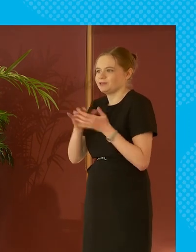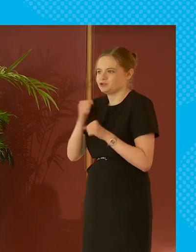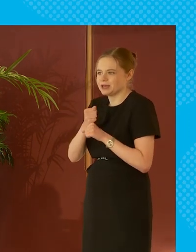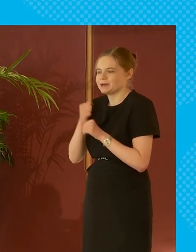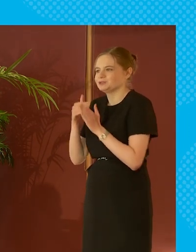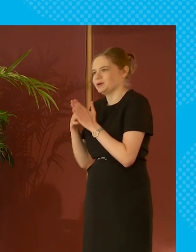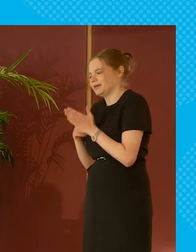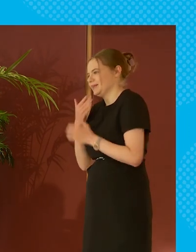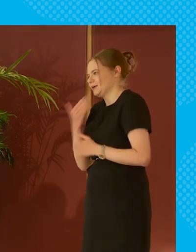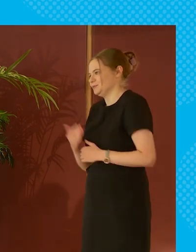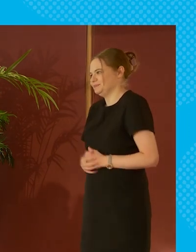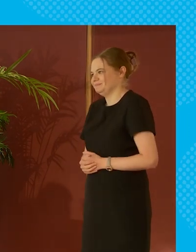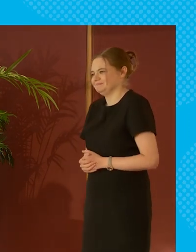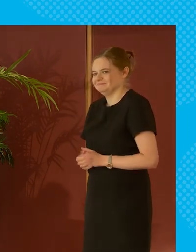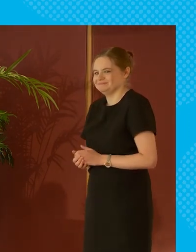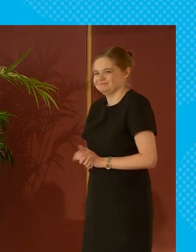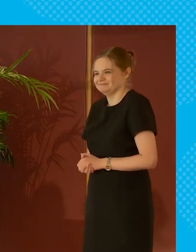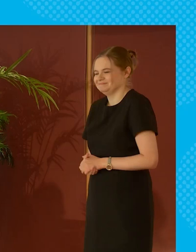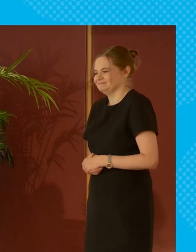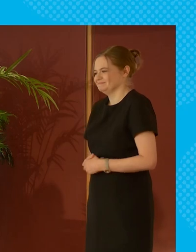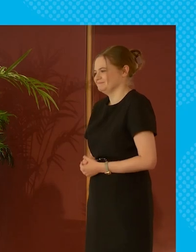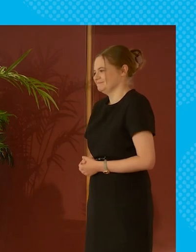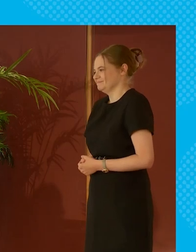heather graham and zoe lane thank you